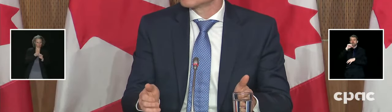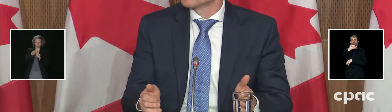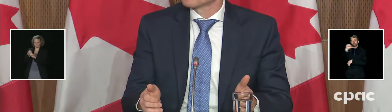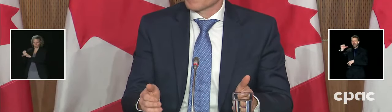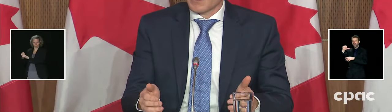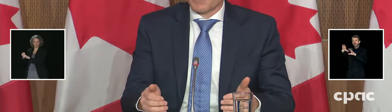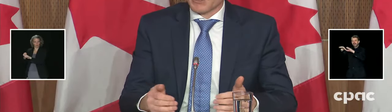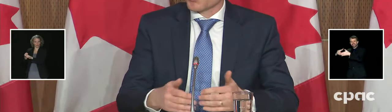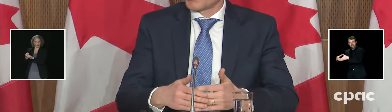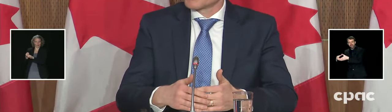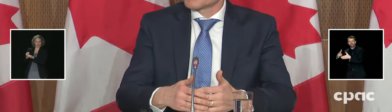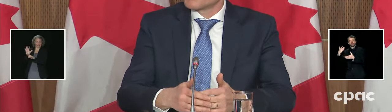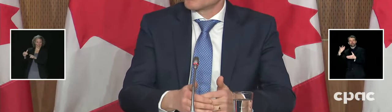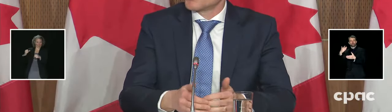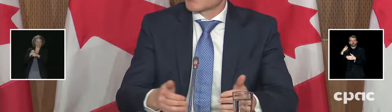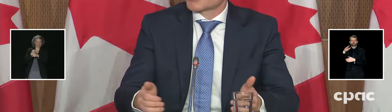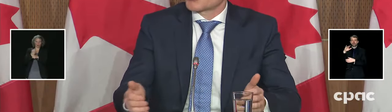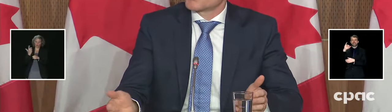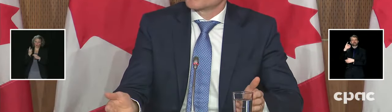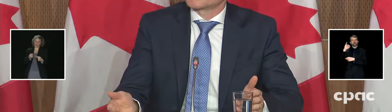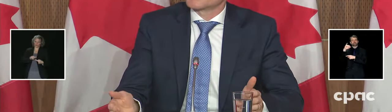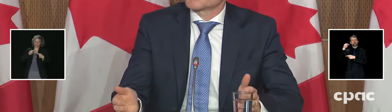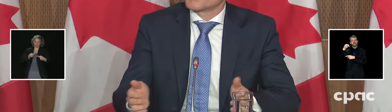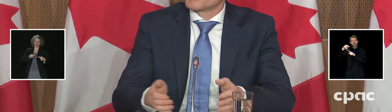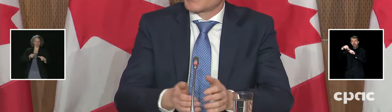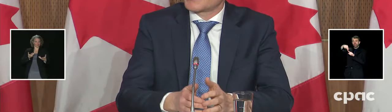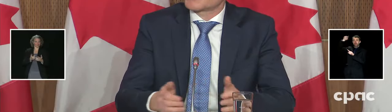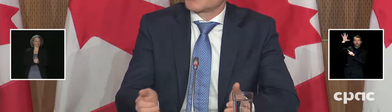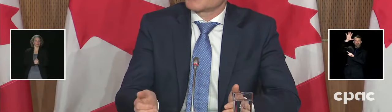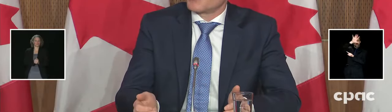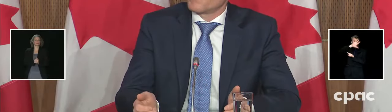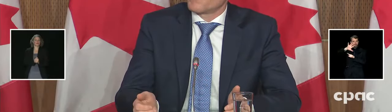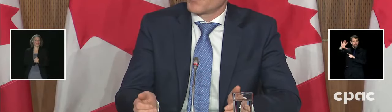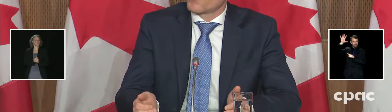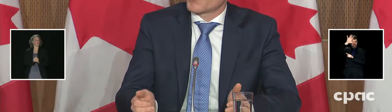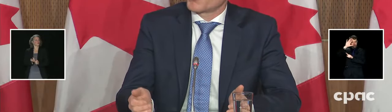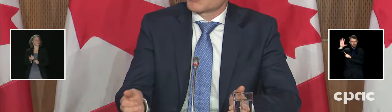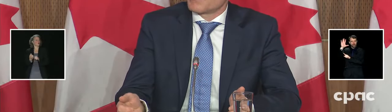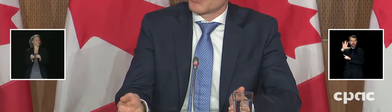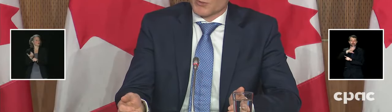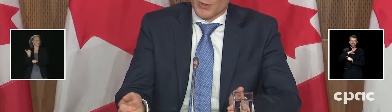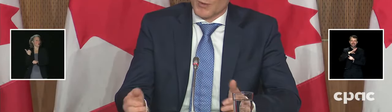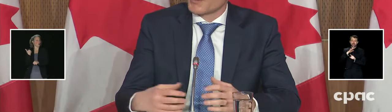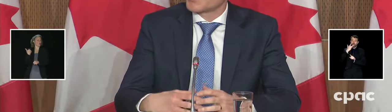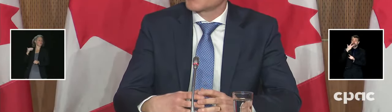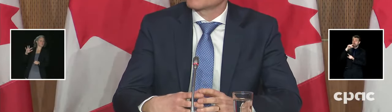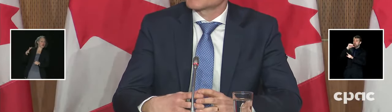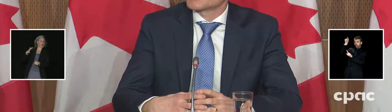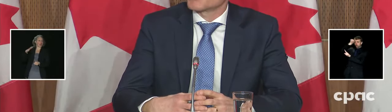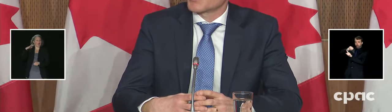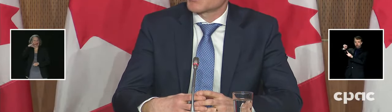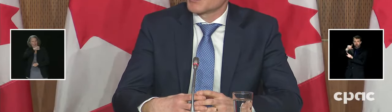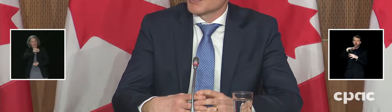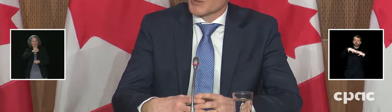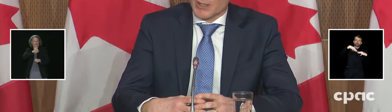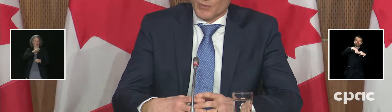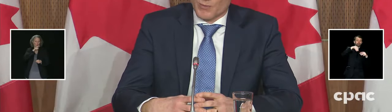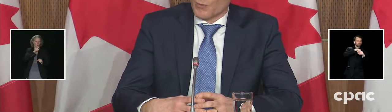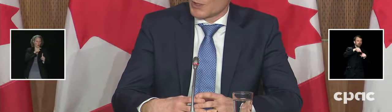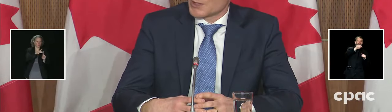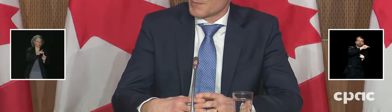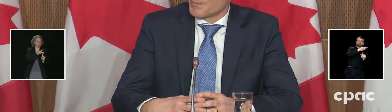Indigenous, as well as who is actually doing it. So we had a sense of what those numbers were. What we didn't have a sense was